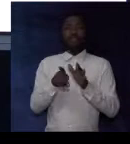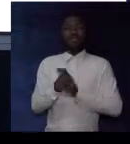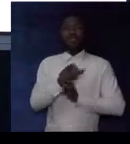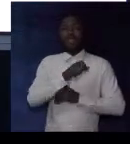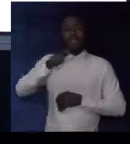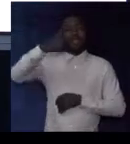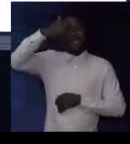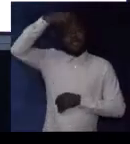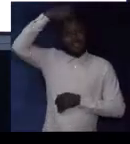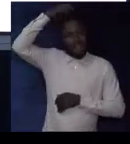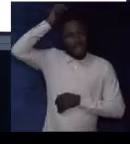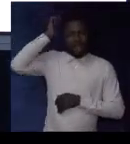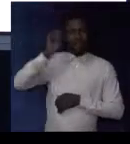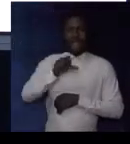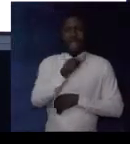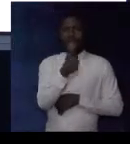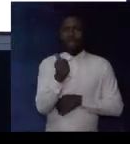lion.